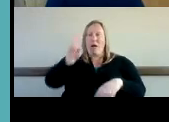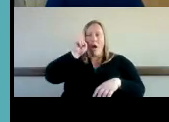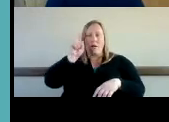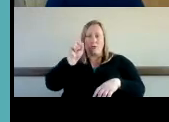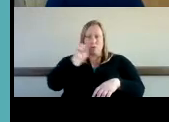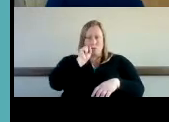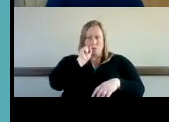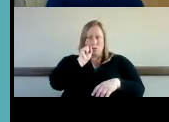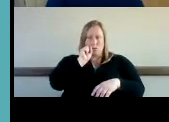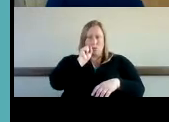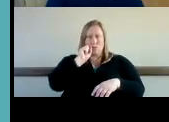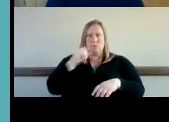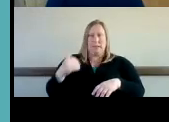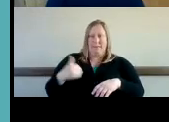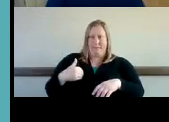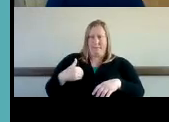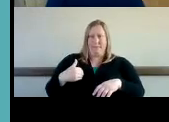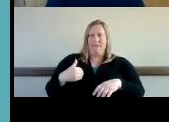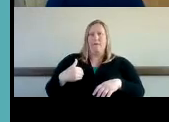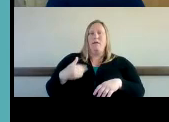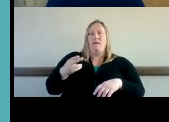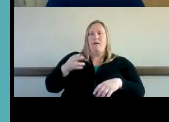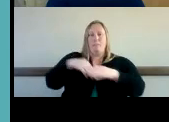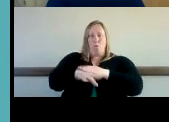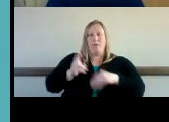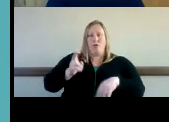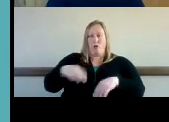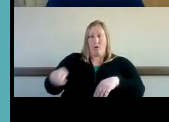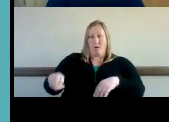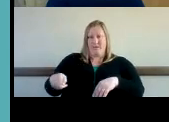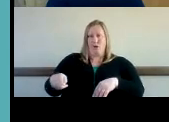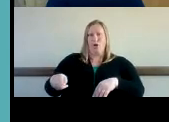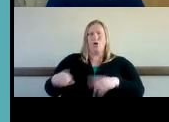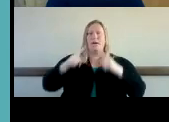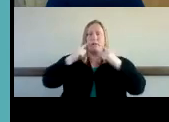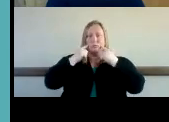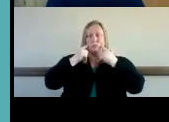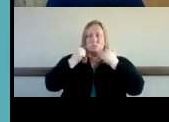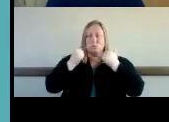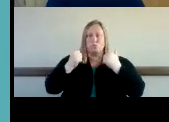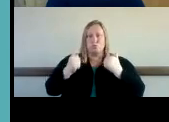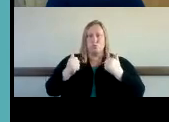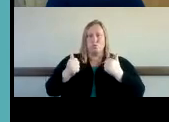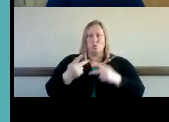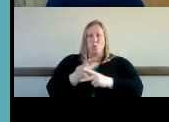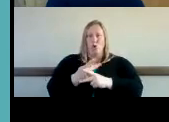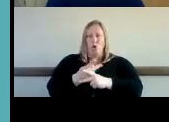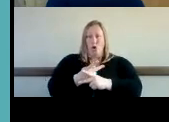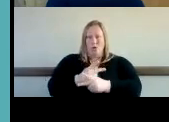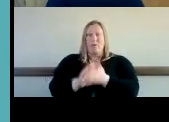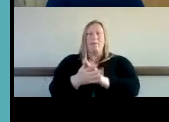uh she's born hard of hearing but had a progressive hearing loss and by the time i met her she was deaf